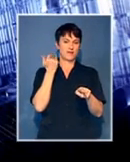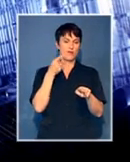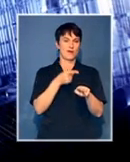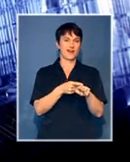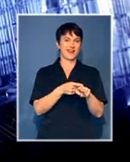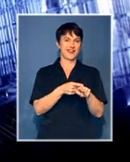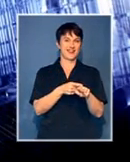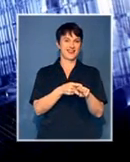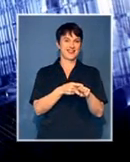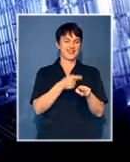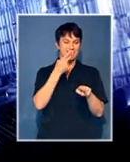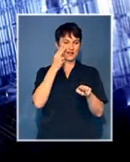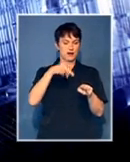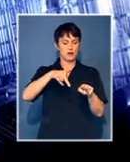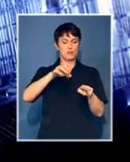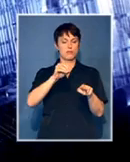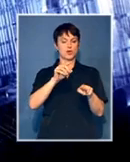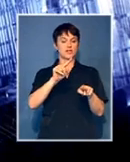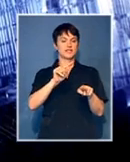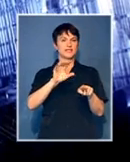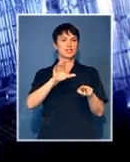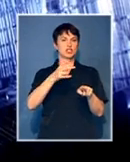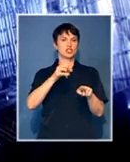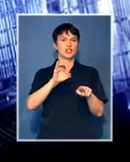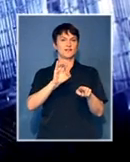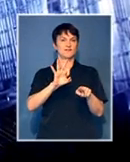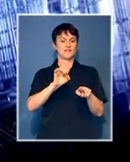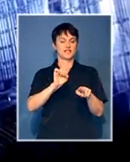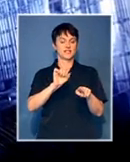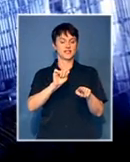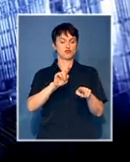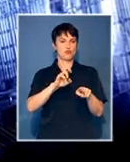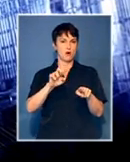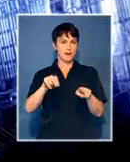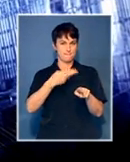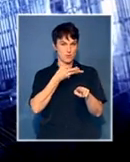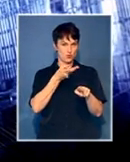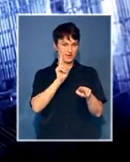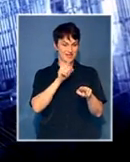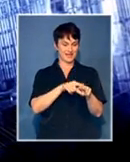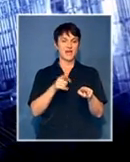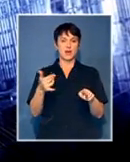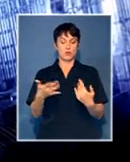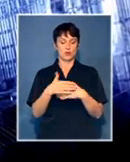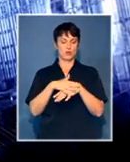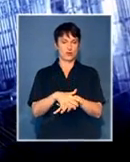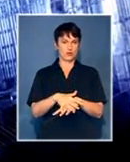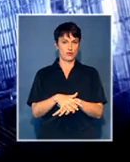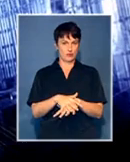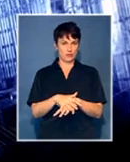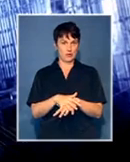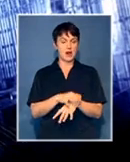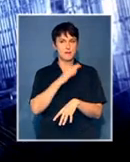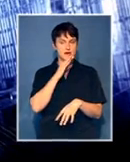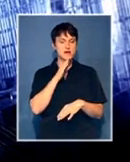historically white university, the University of Parchestrom, majoring to form the new university. There's quite a lot in terms of access that has now